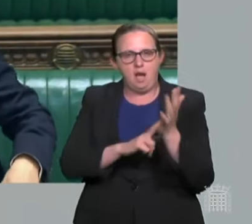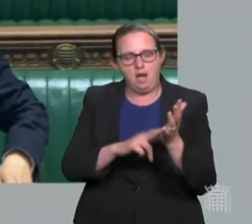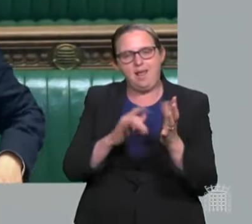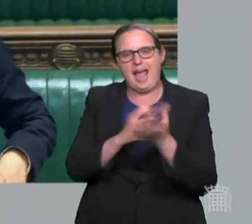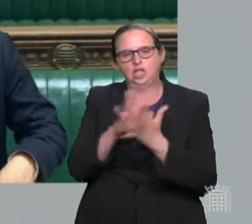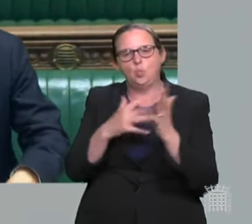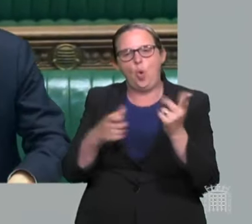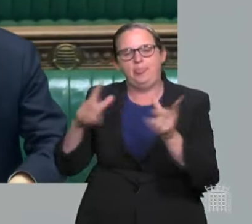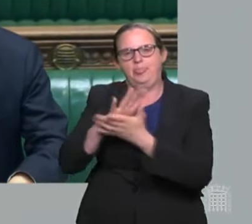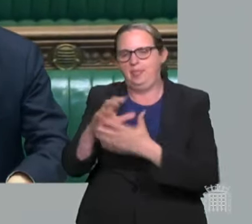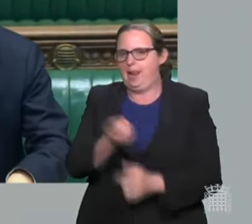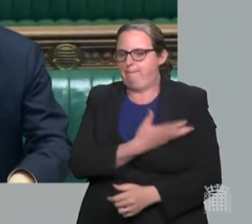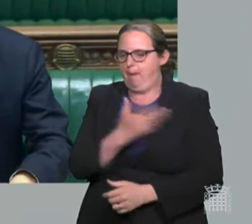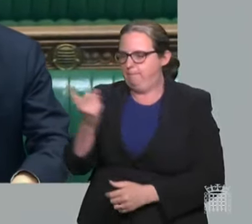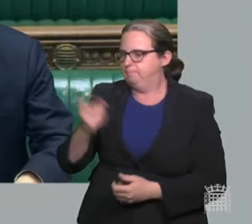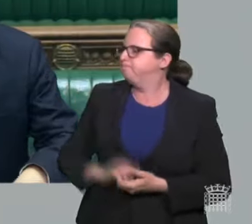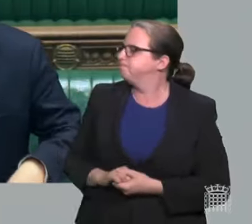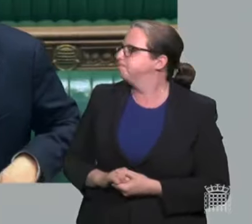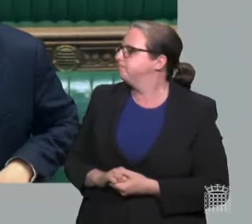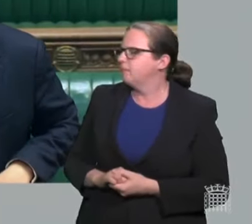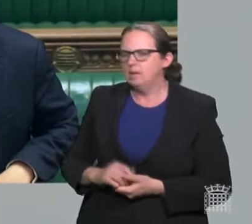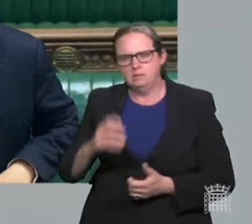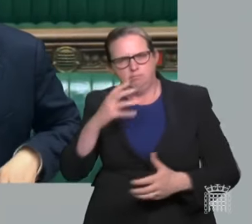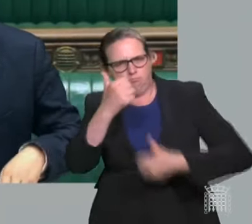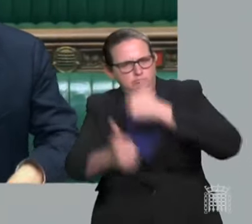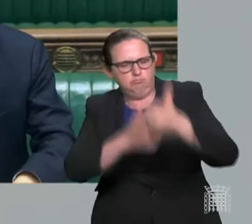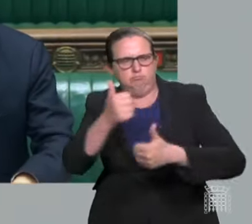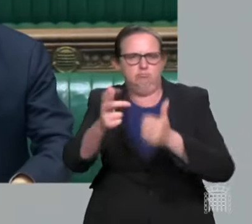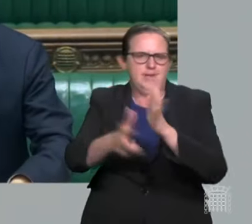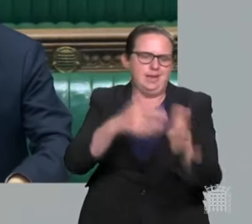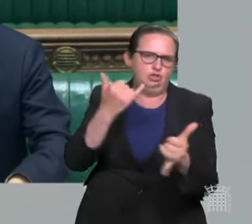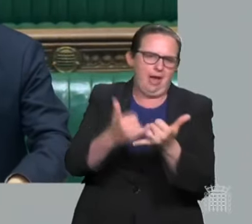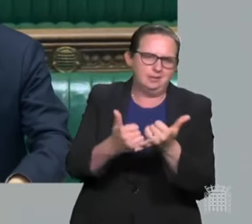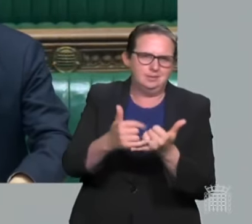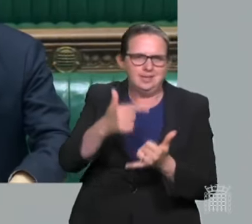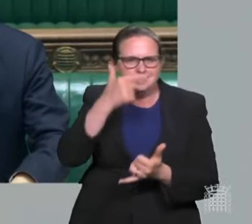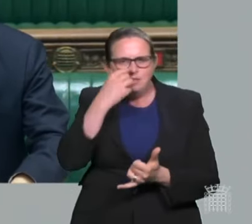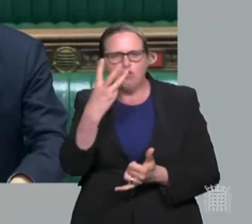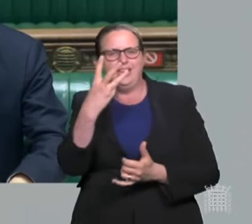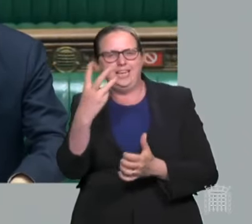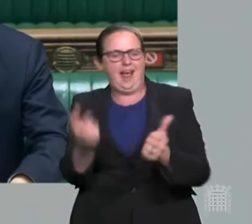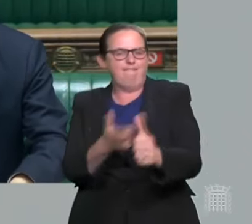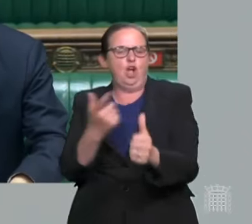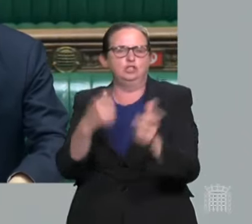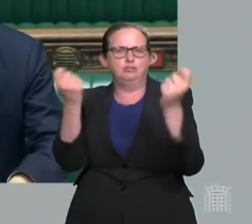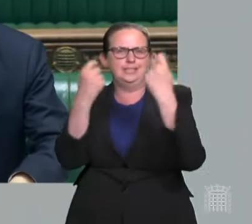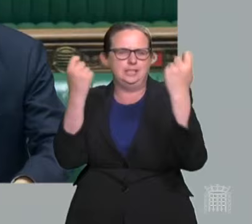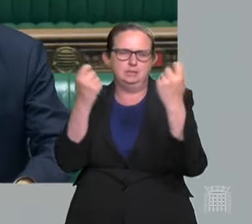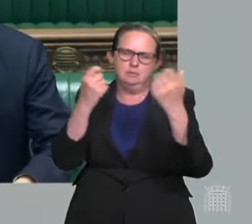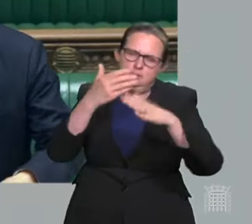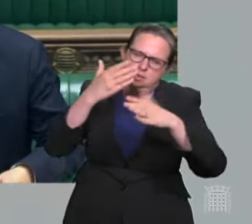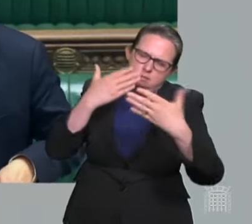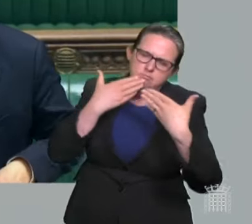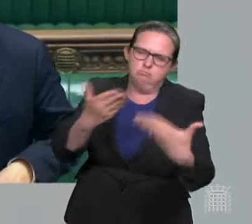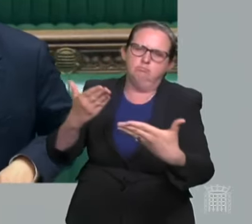our NHS on its 73rd anniversary and thank again our extraordinary health and care workforce. The best